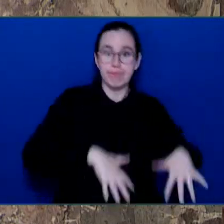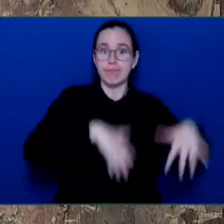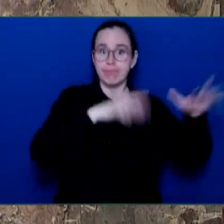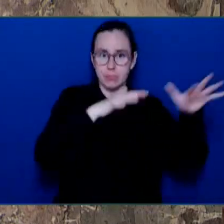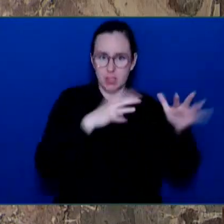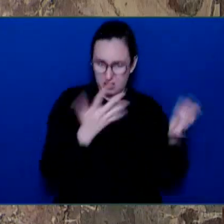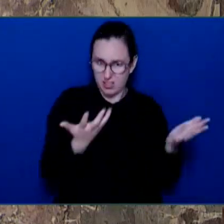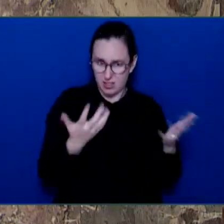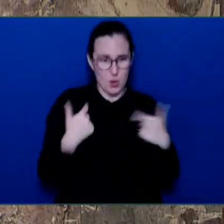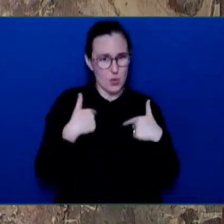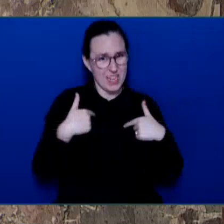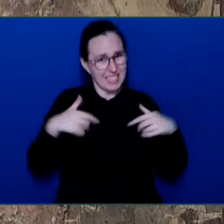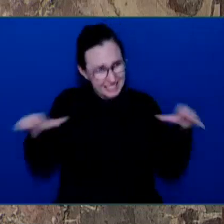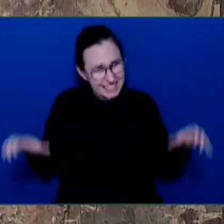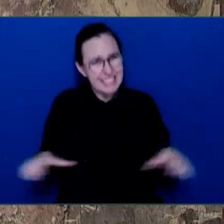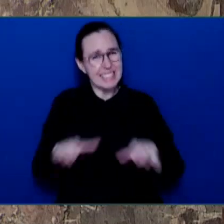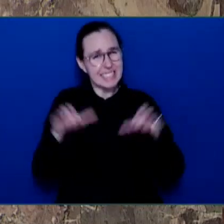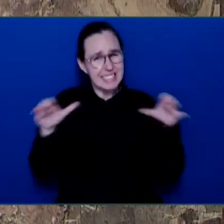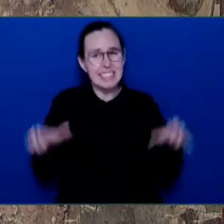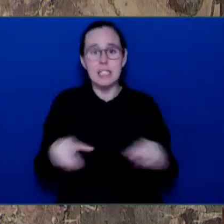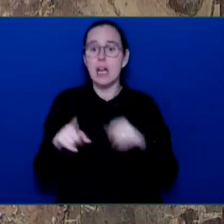plan, and we will continue to do that.